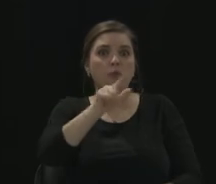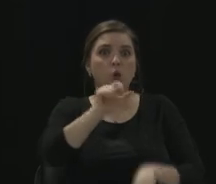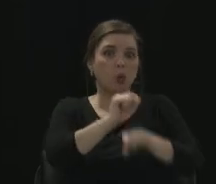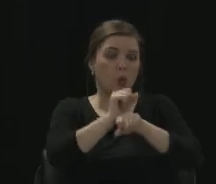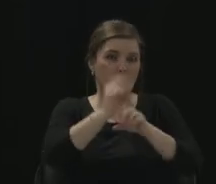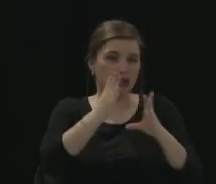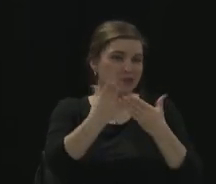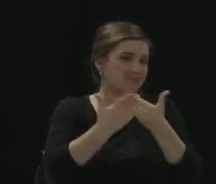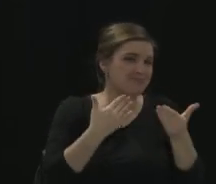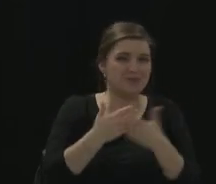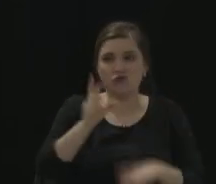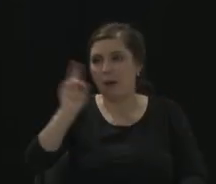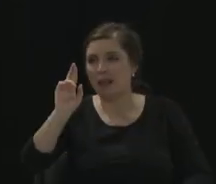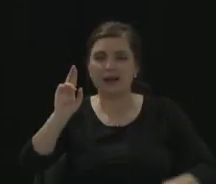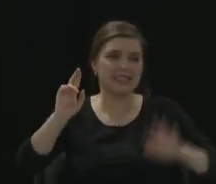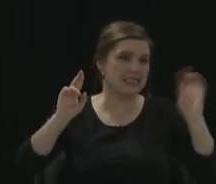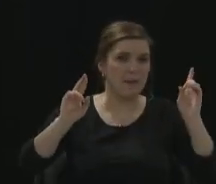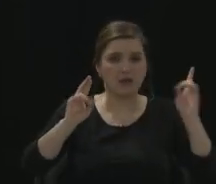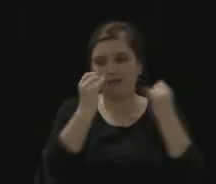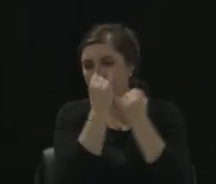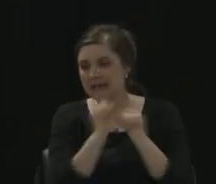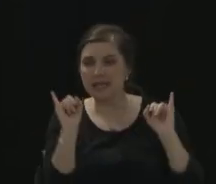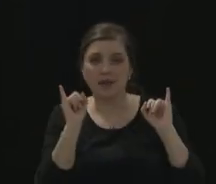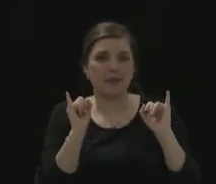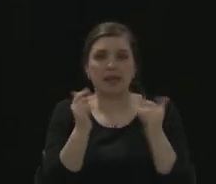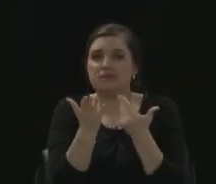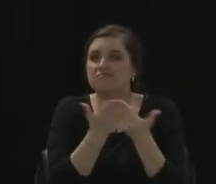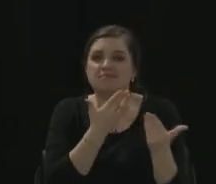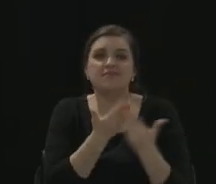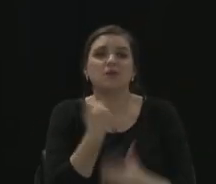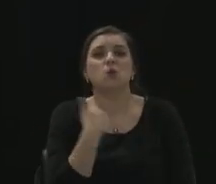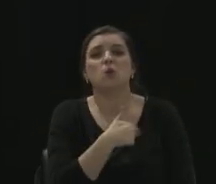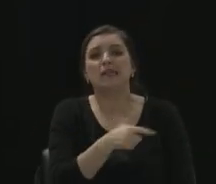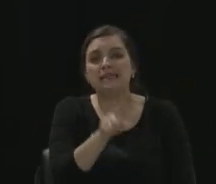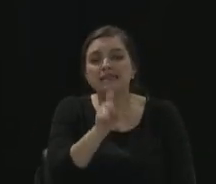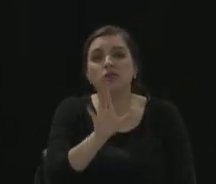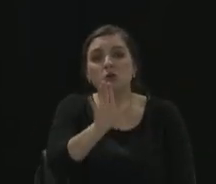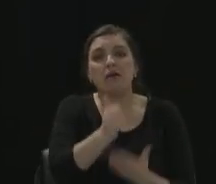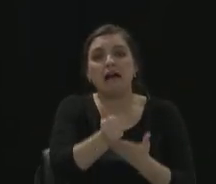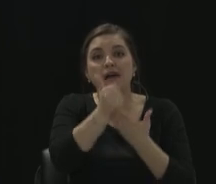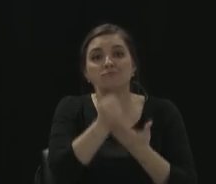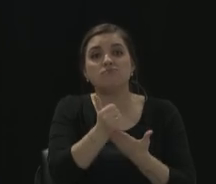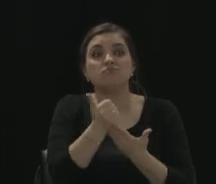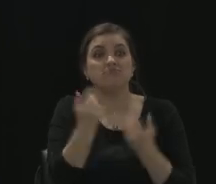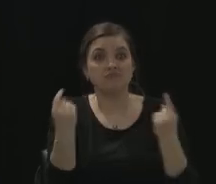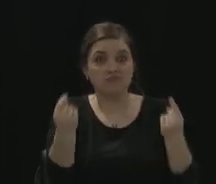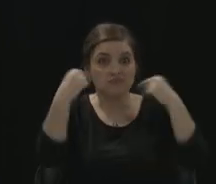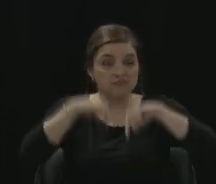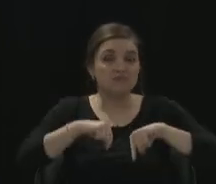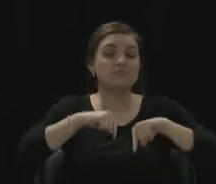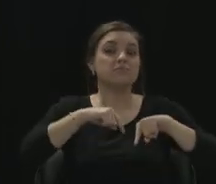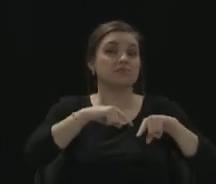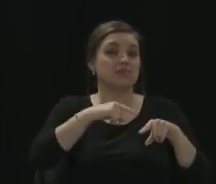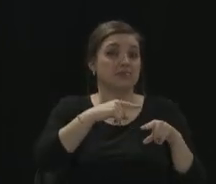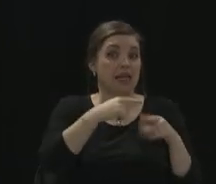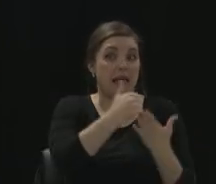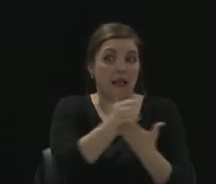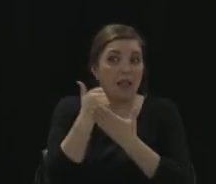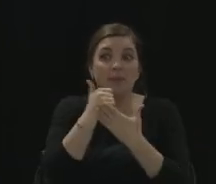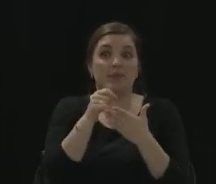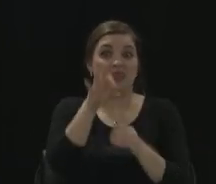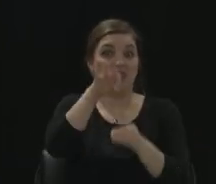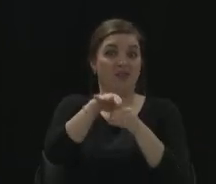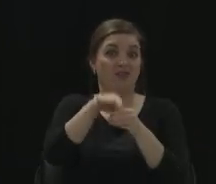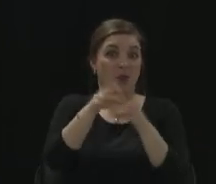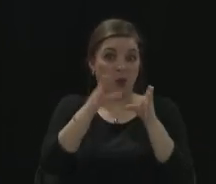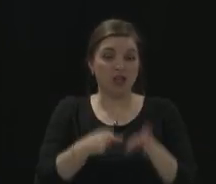independent, we need you out there helping the voters get processed through, especially on Election Day. We do pay. It's not